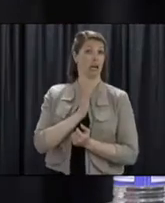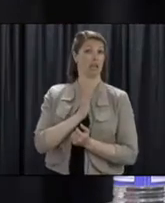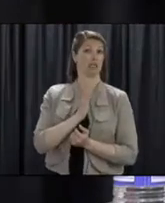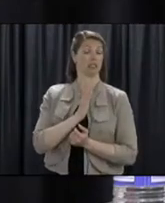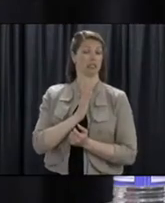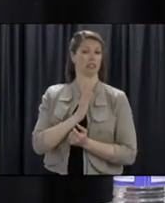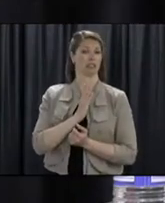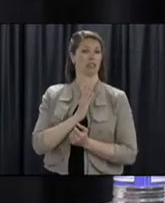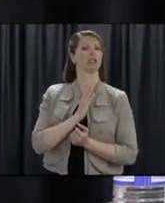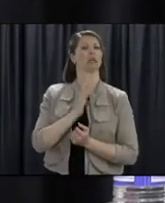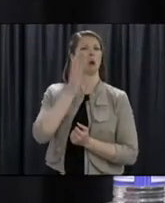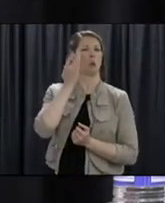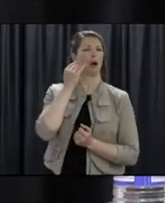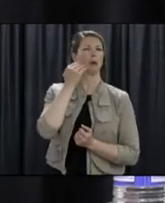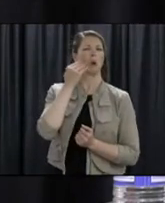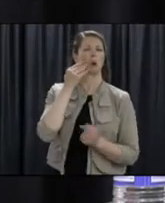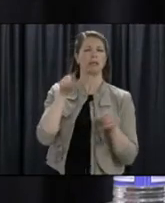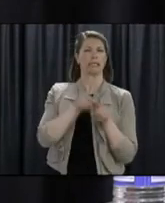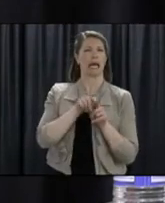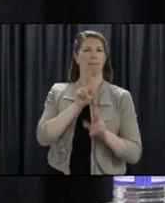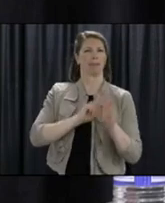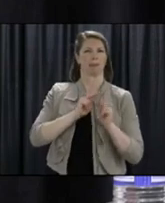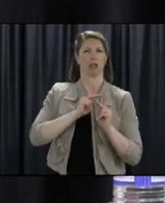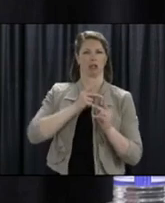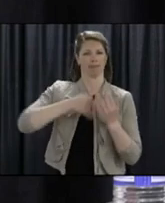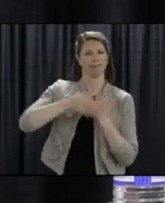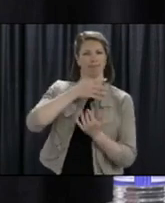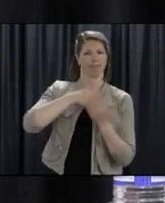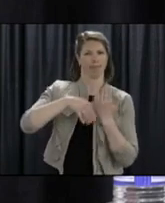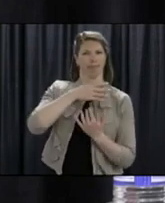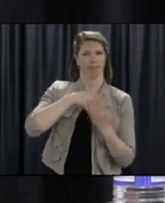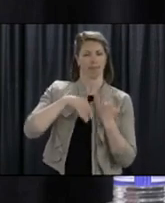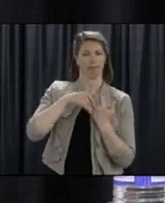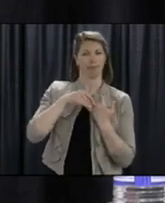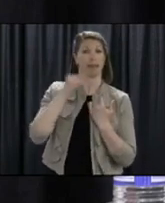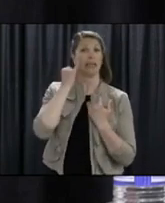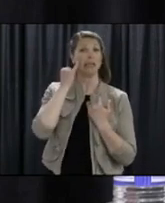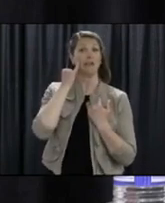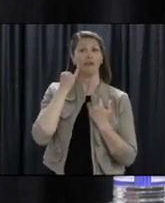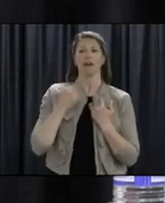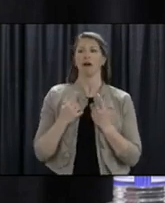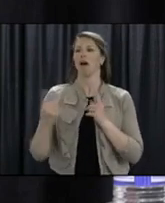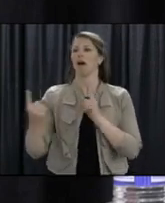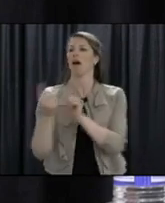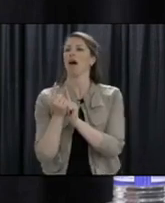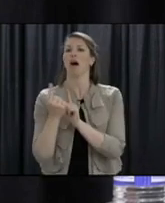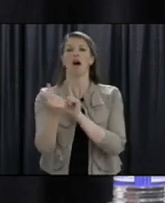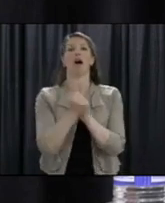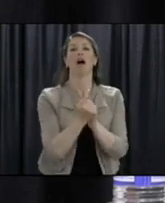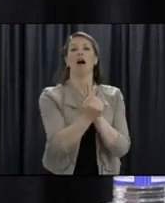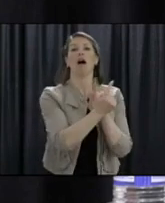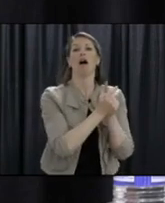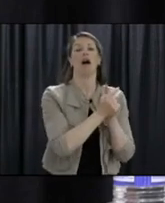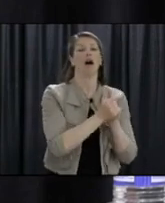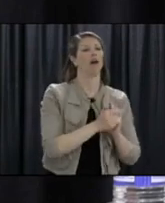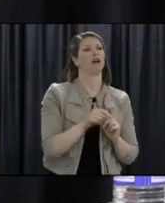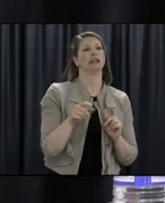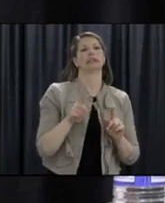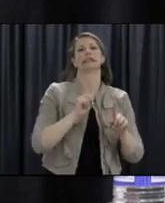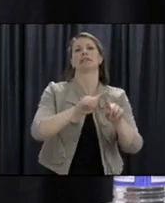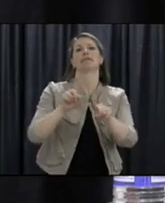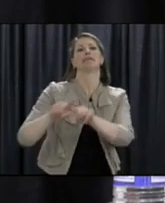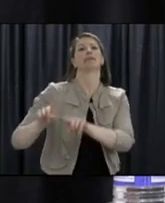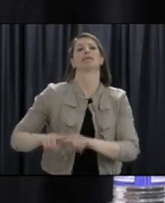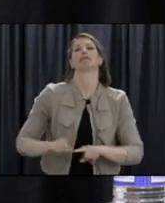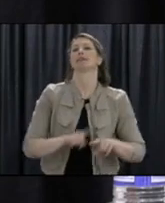contacts outside of your double bubble and you didn't know who those people were because you were all at a gathering somewhere, for example. So,